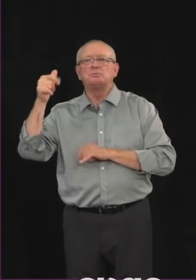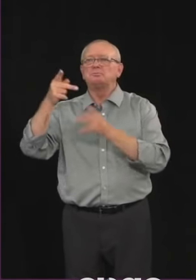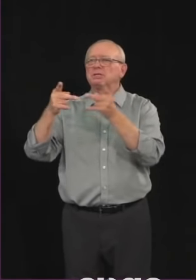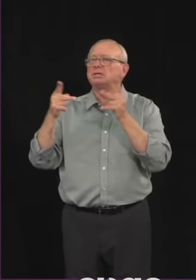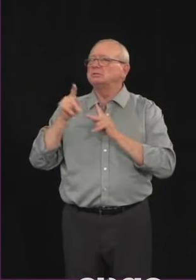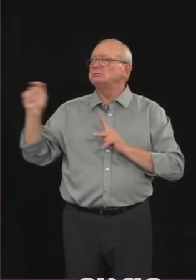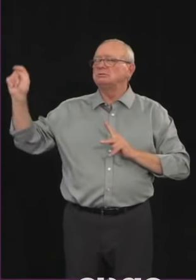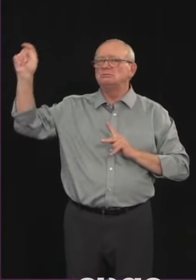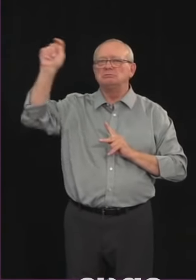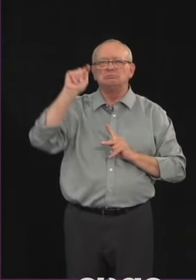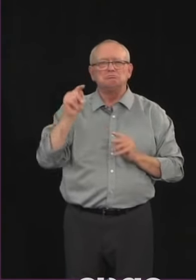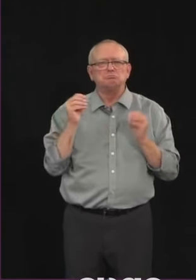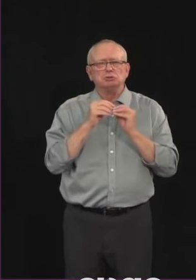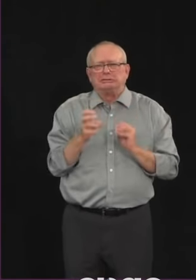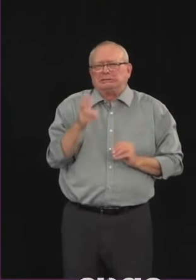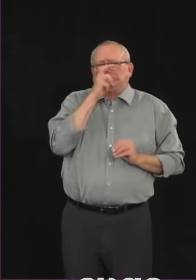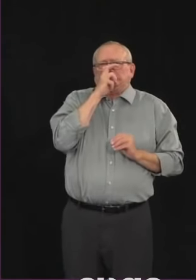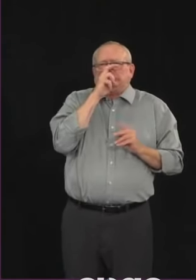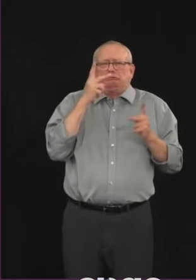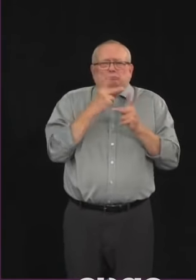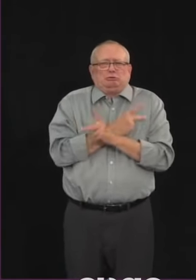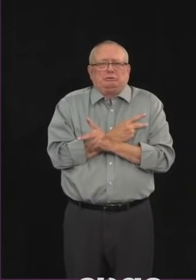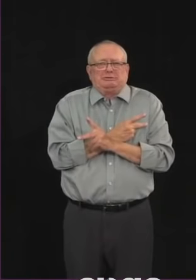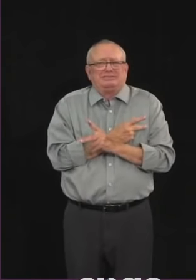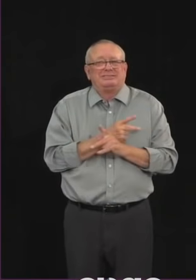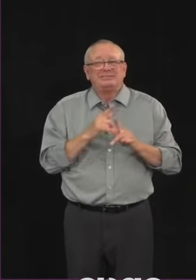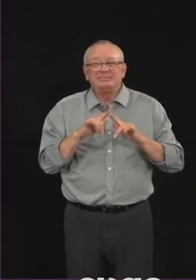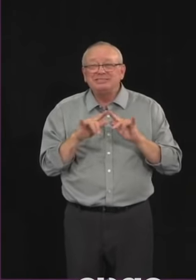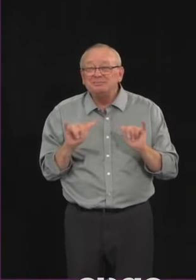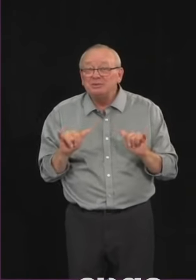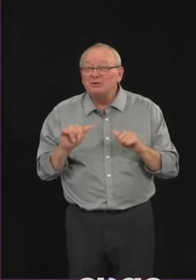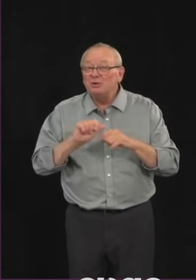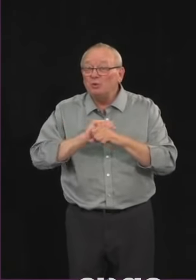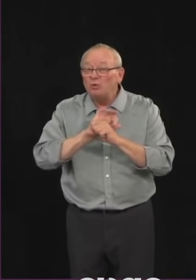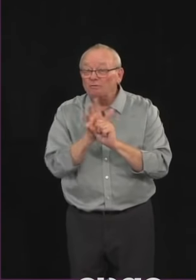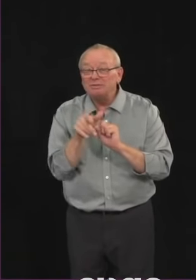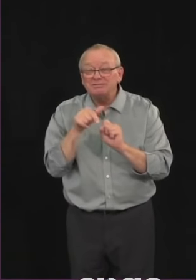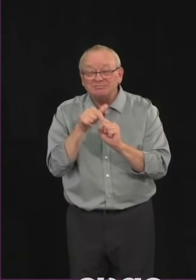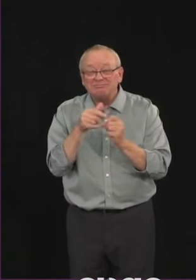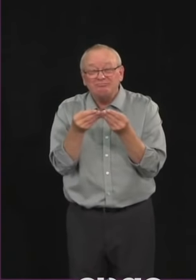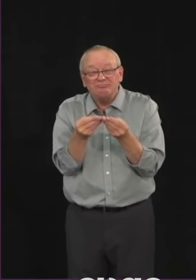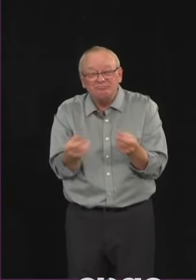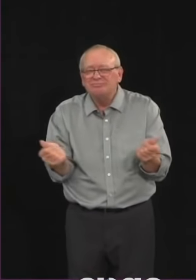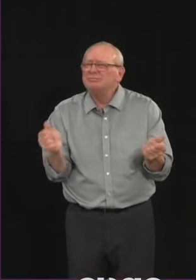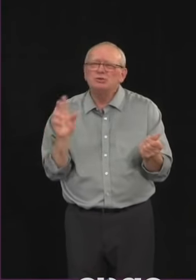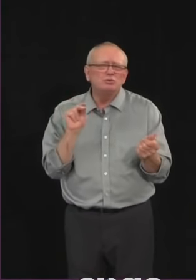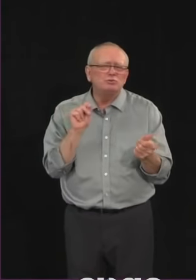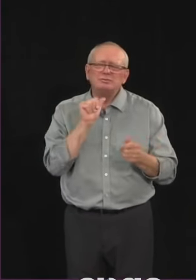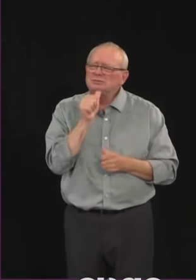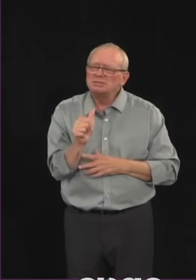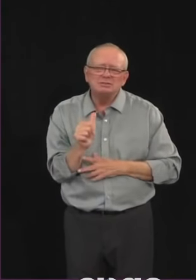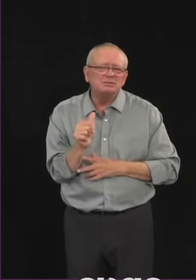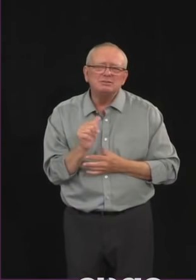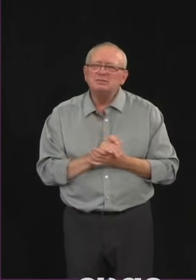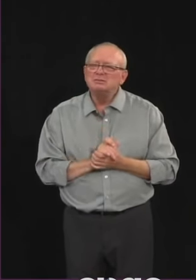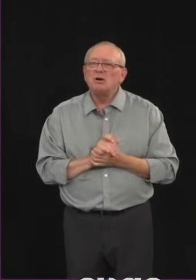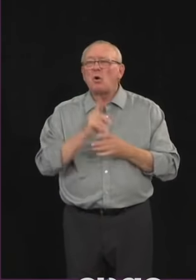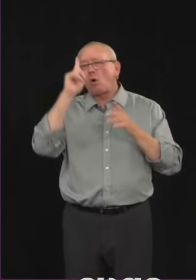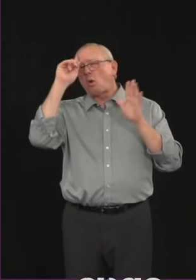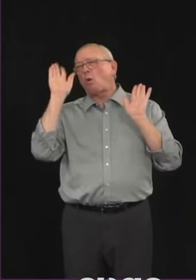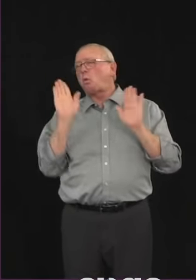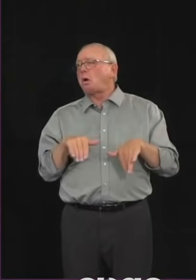The moment that we start to act like it has, we're at risk here in Alberta, bringing it back.